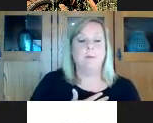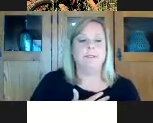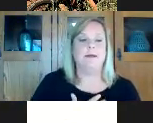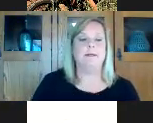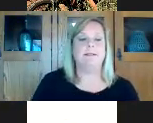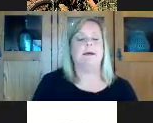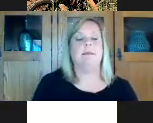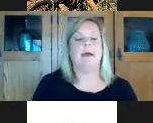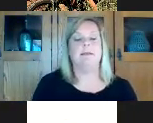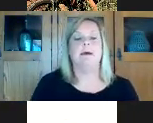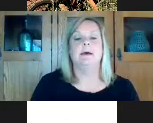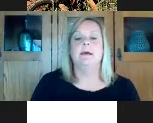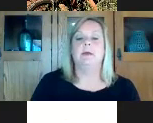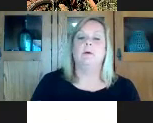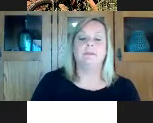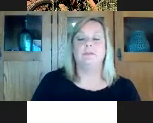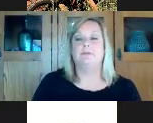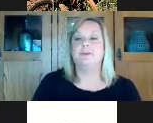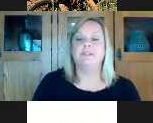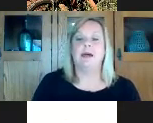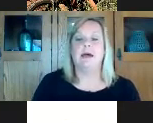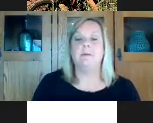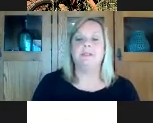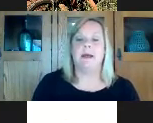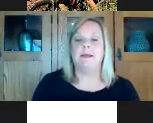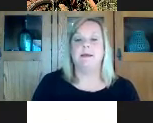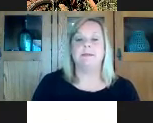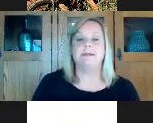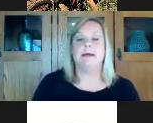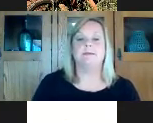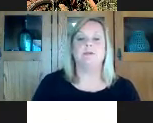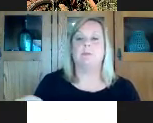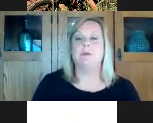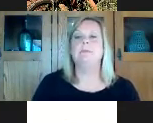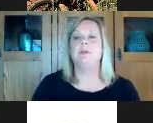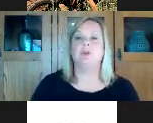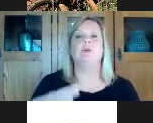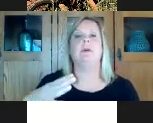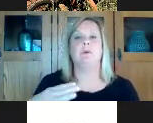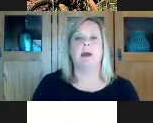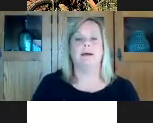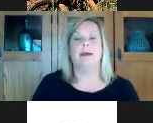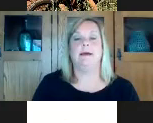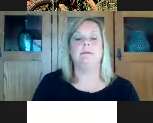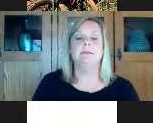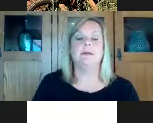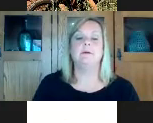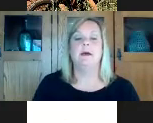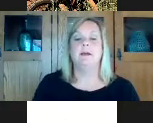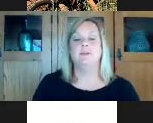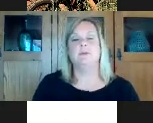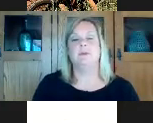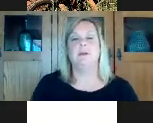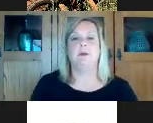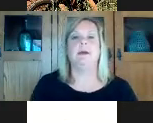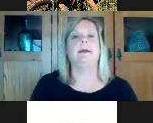reiterate what danny said that you know if this is your first time signing as an attester please make sure that you contact the center